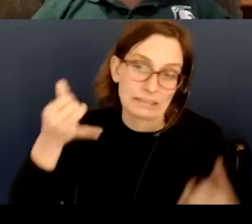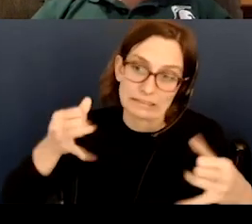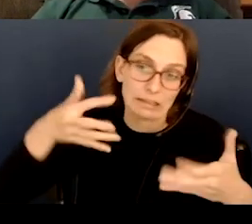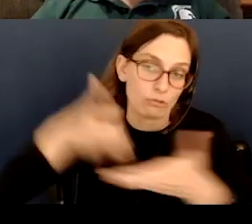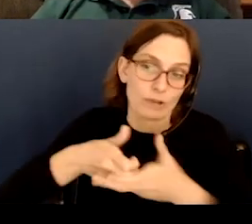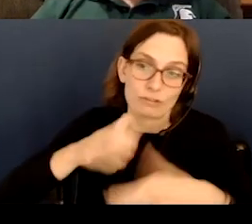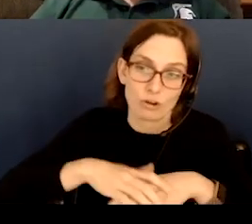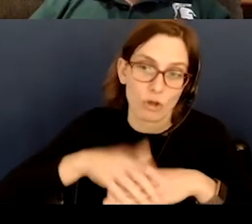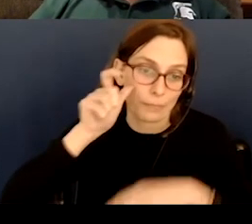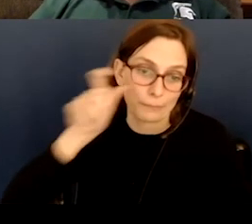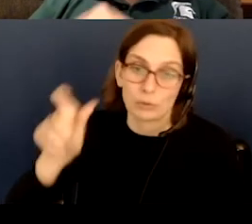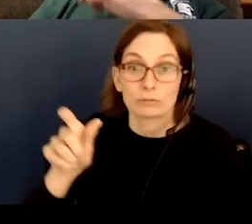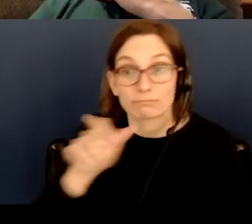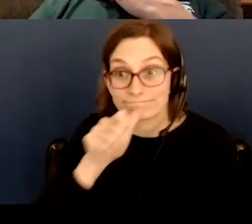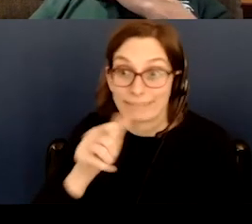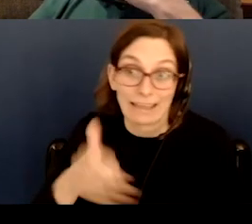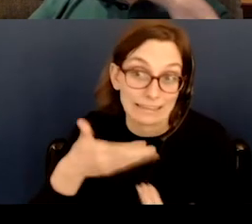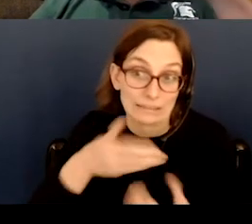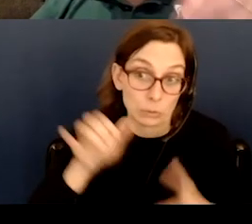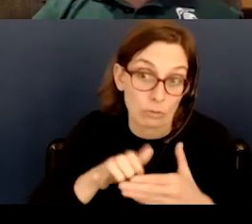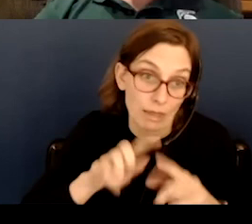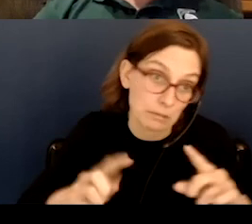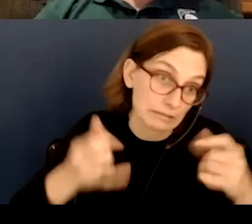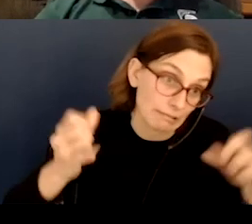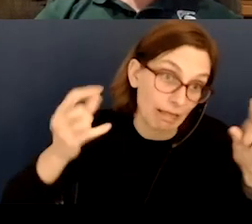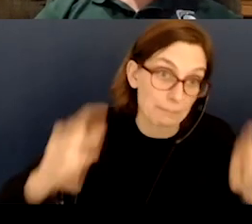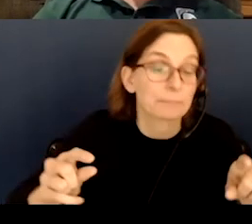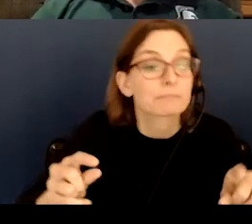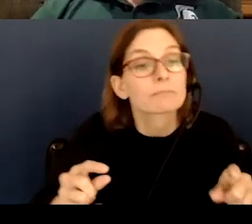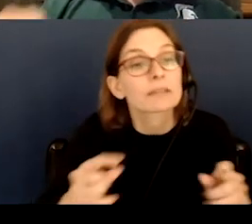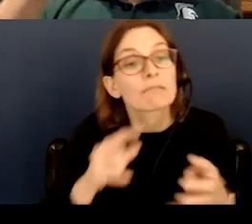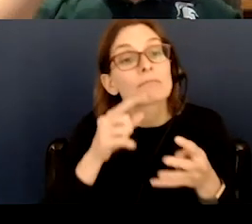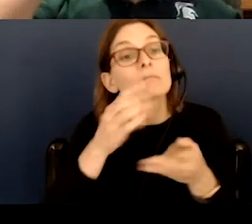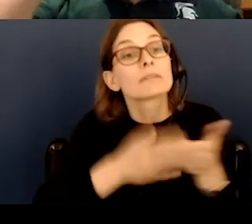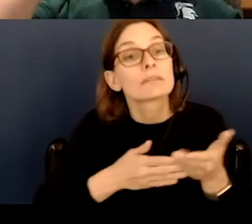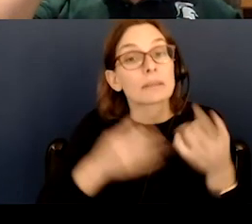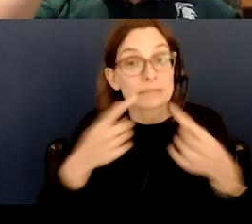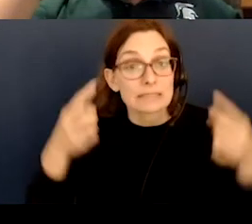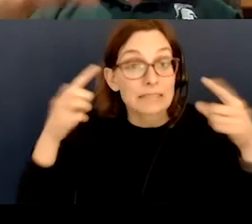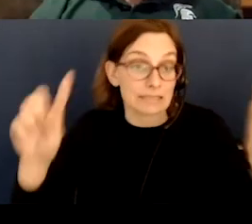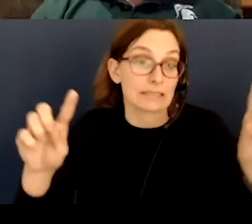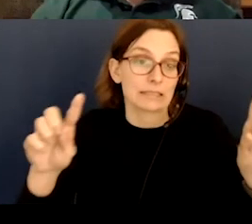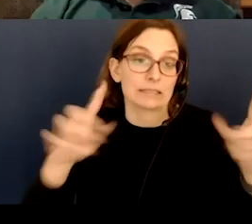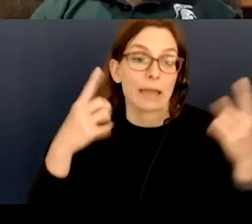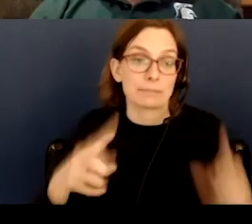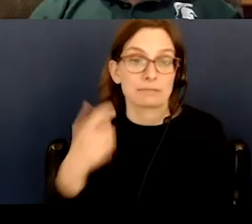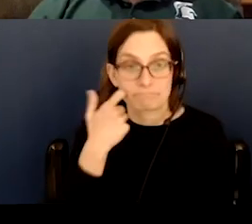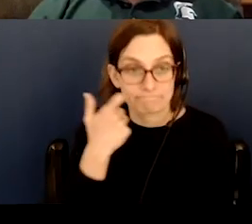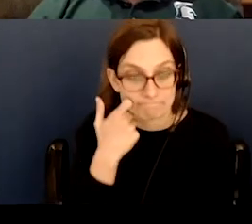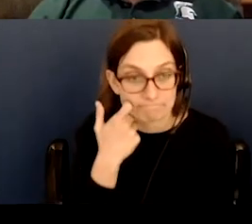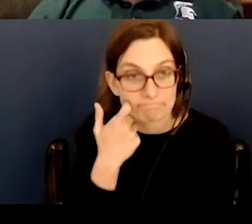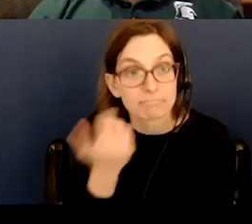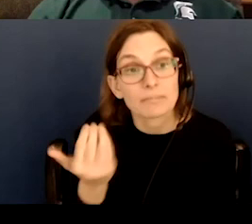This isn't easy to do, but I want to talk about some great successes. Um, the, again,